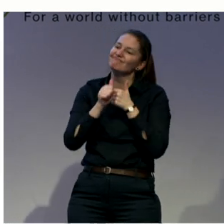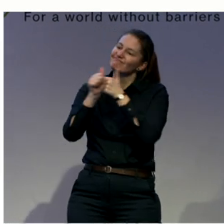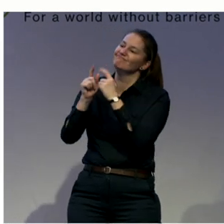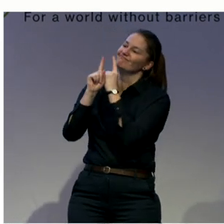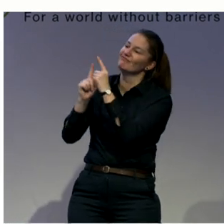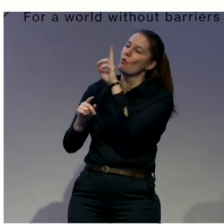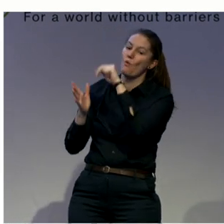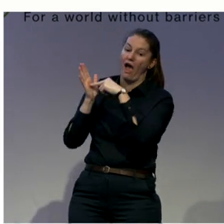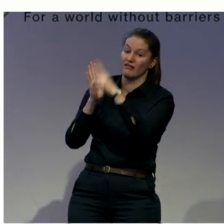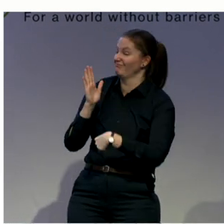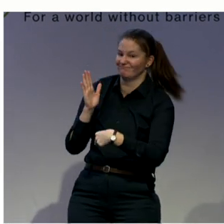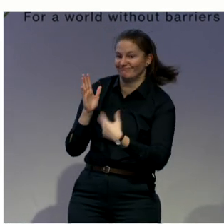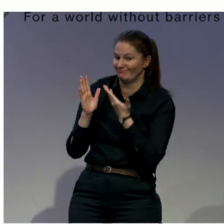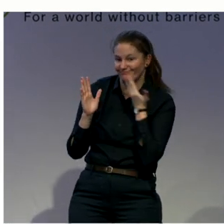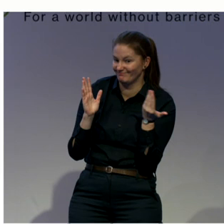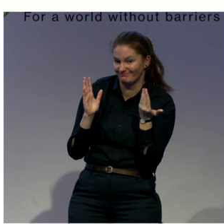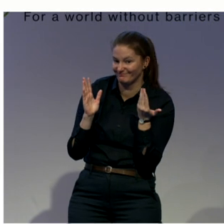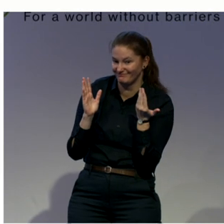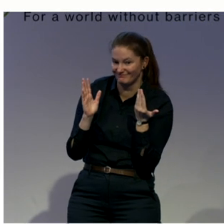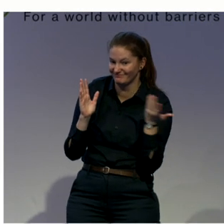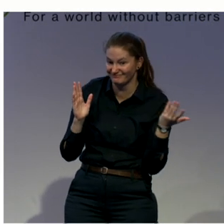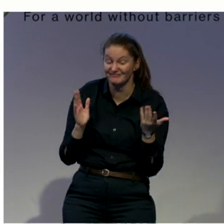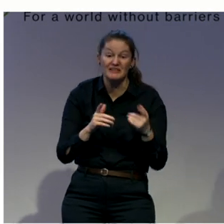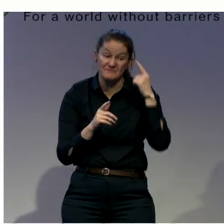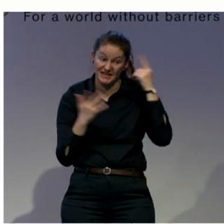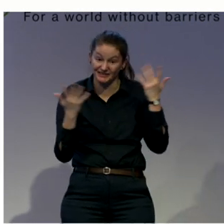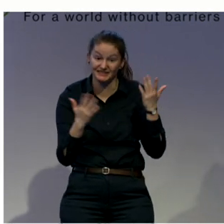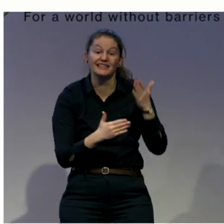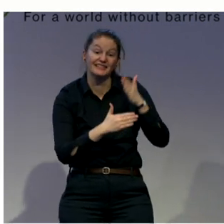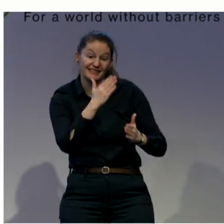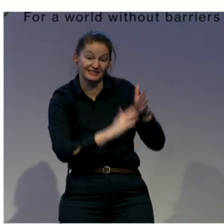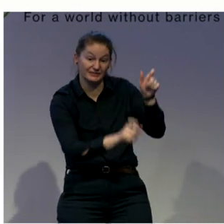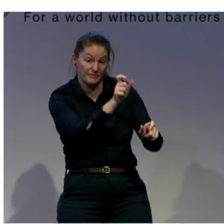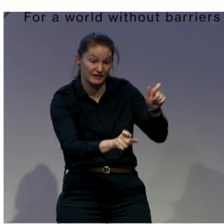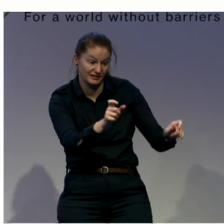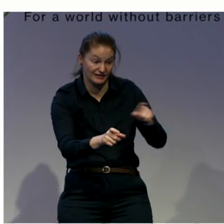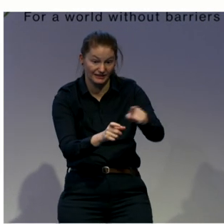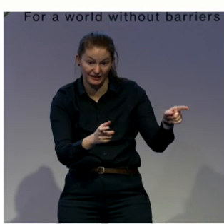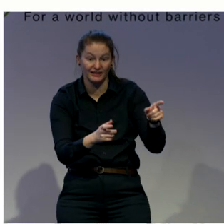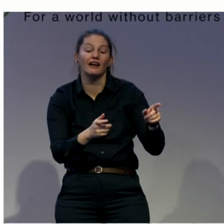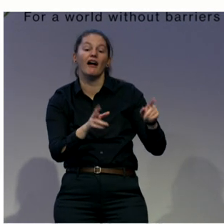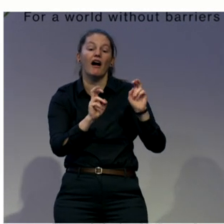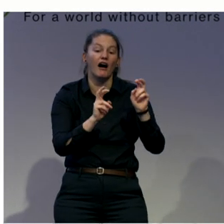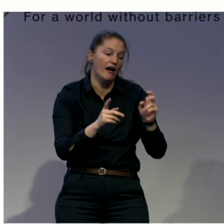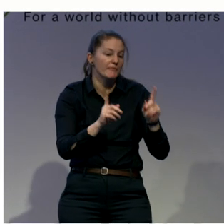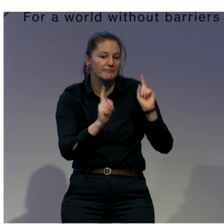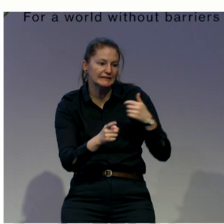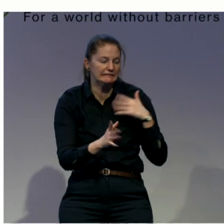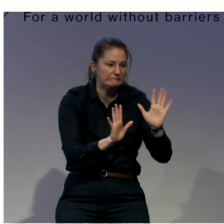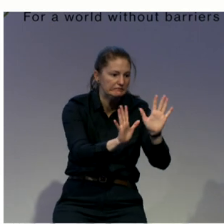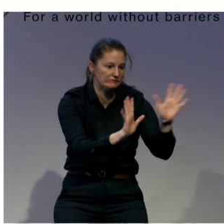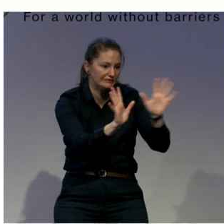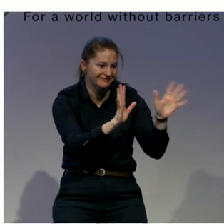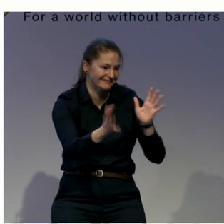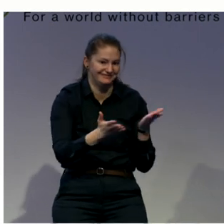apply security measures to persons with disabilities. And, if you are going to be considered a full person with